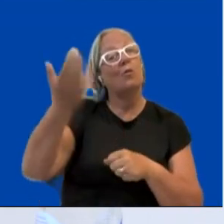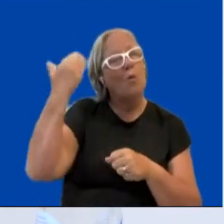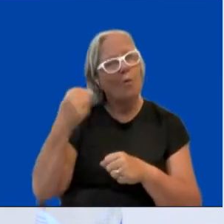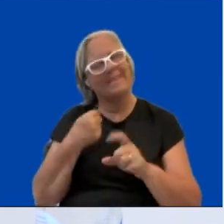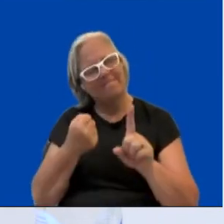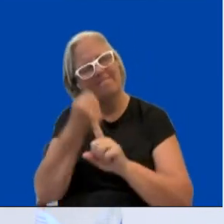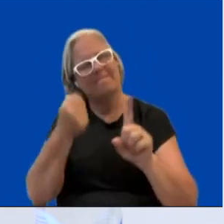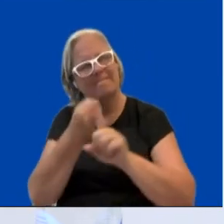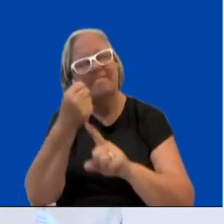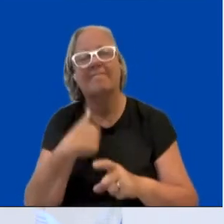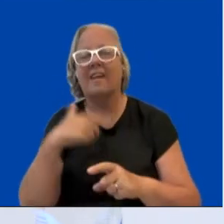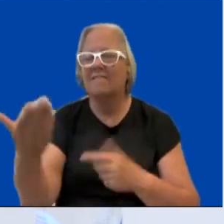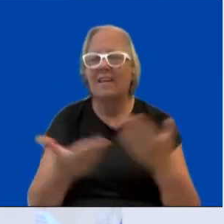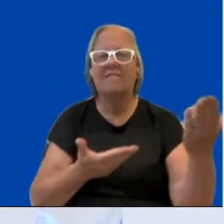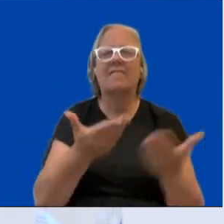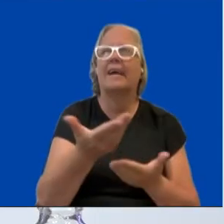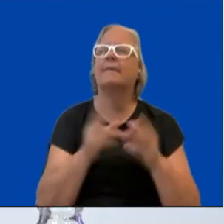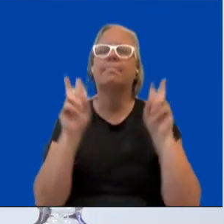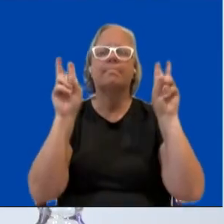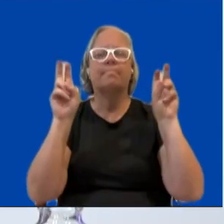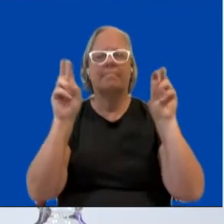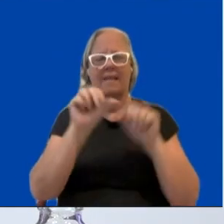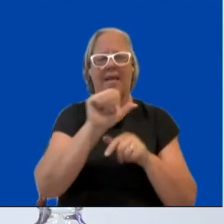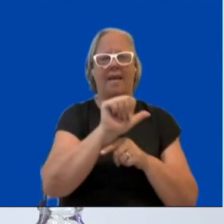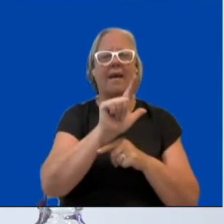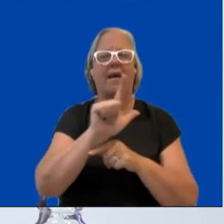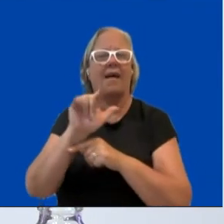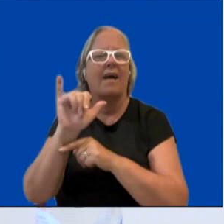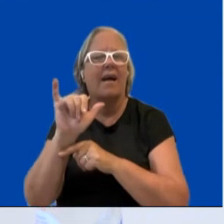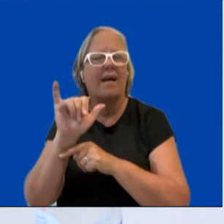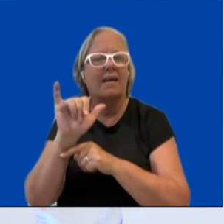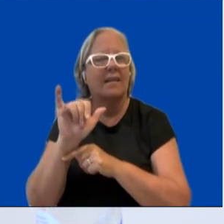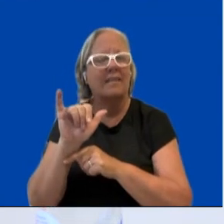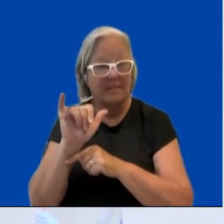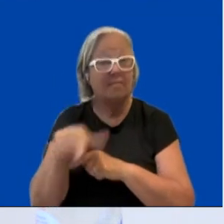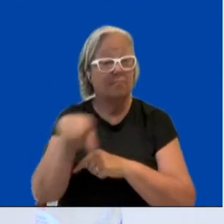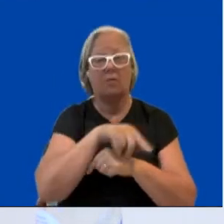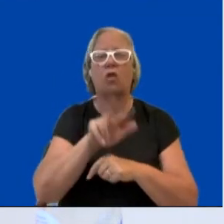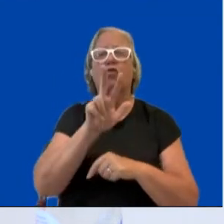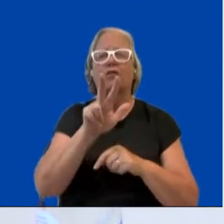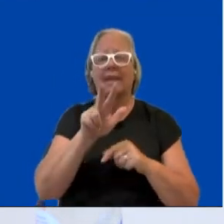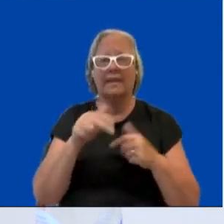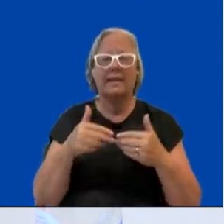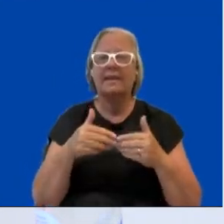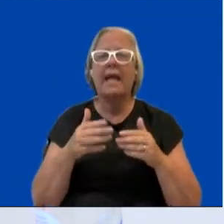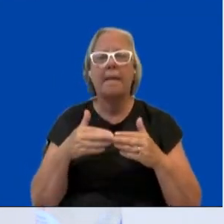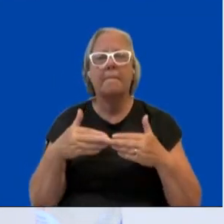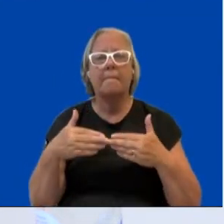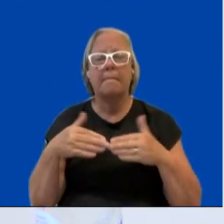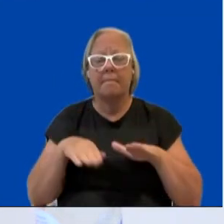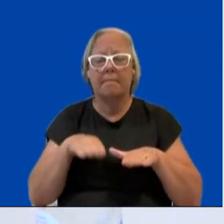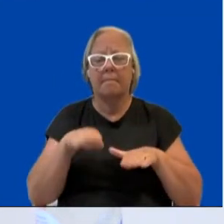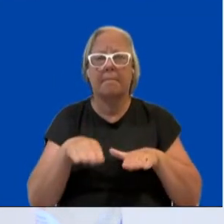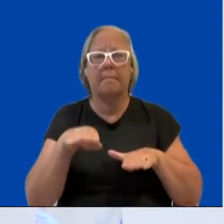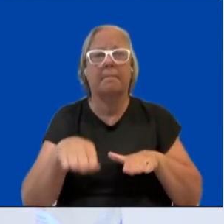allies to formulate their three steps forward. They do this on social media, and it